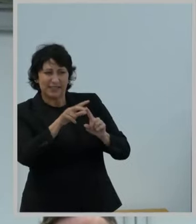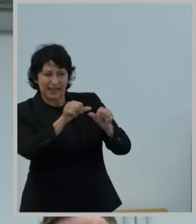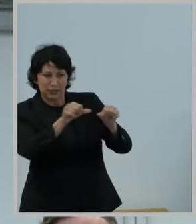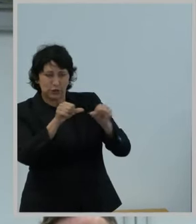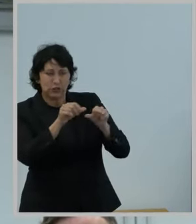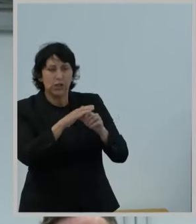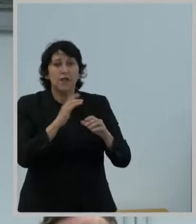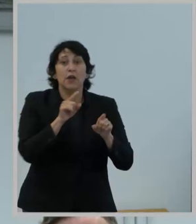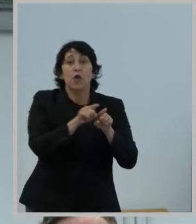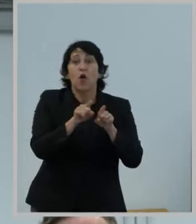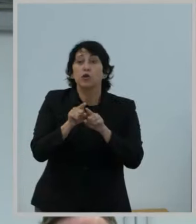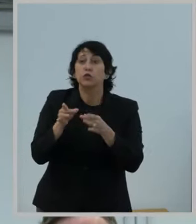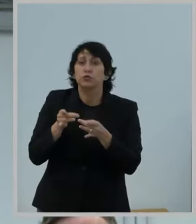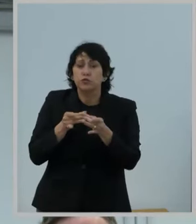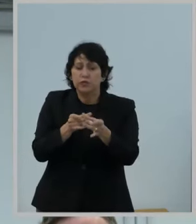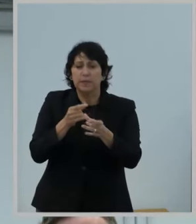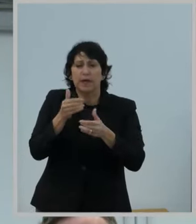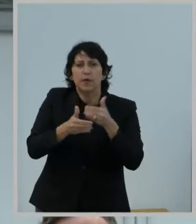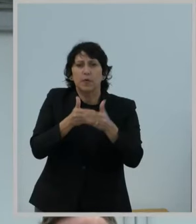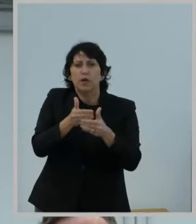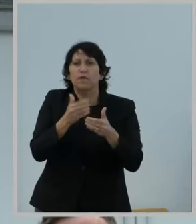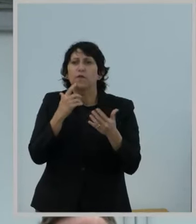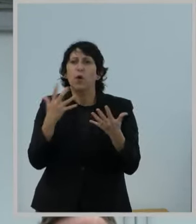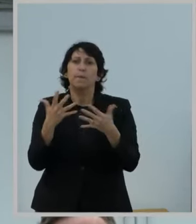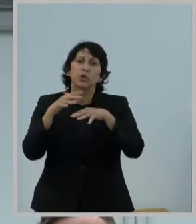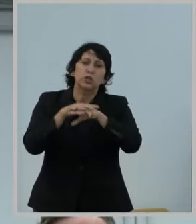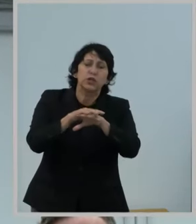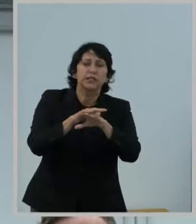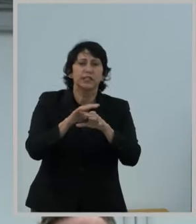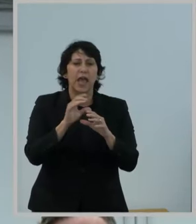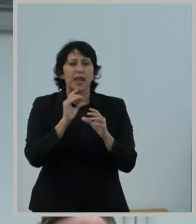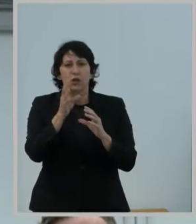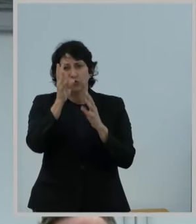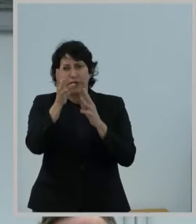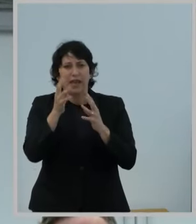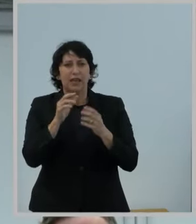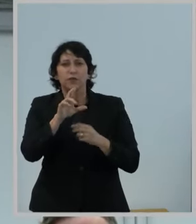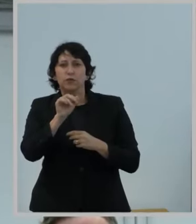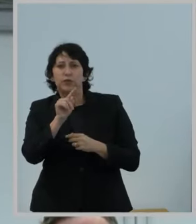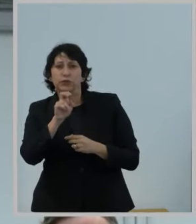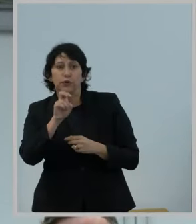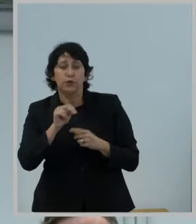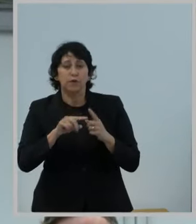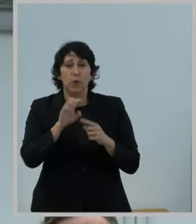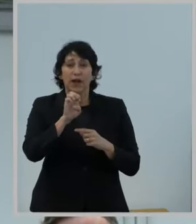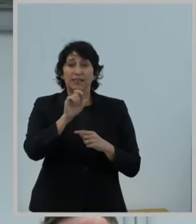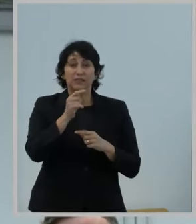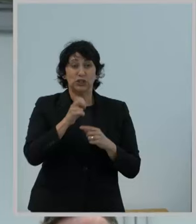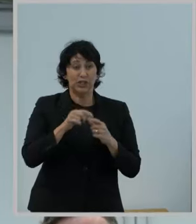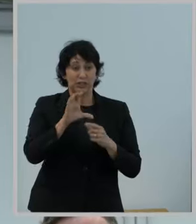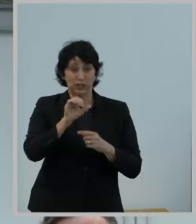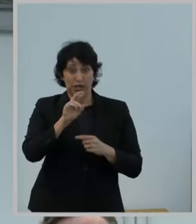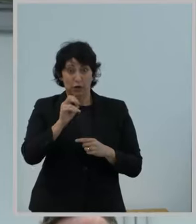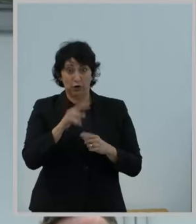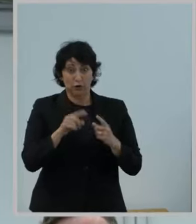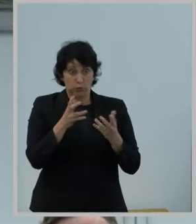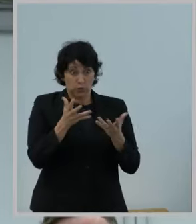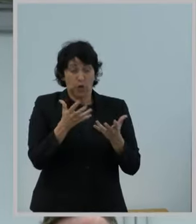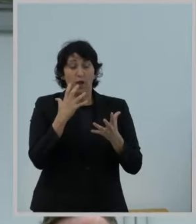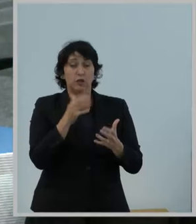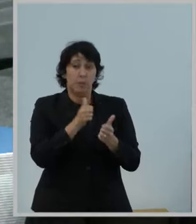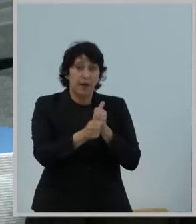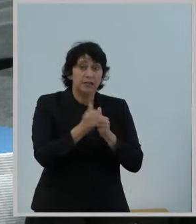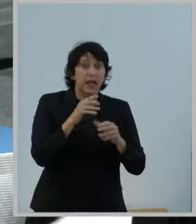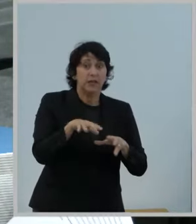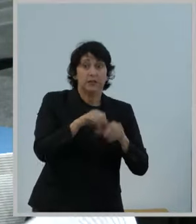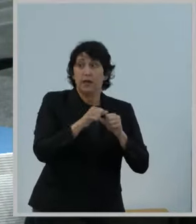and streamline the processes governing mergers of rate of return local exchange carriers. The bureaus recommend adoption of this item and request